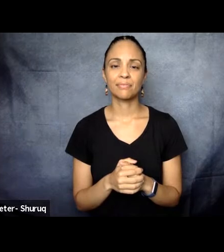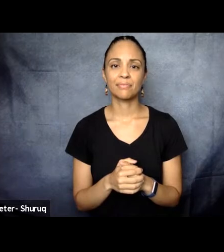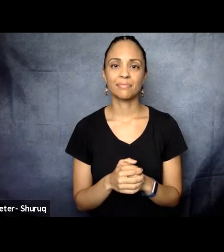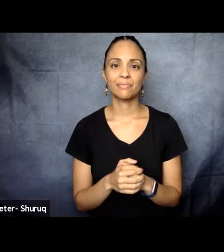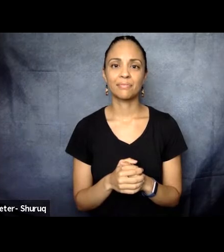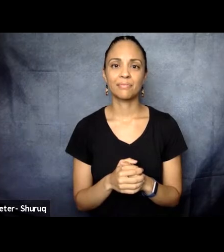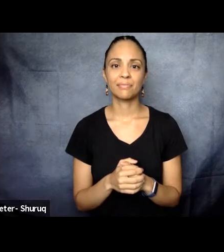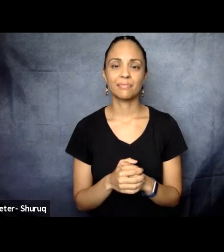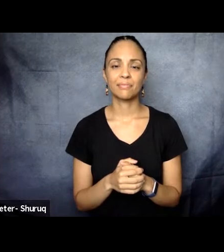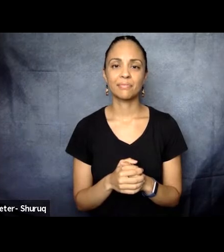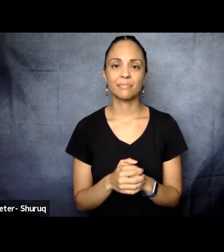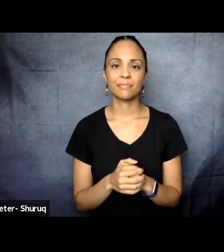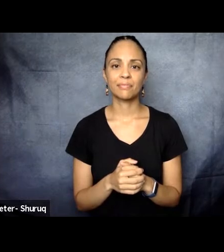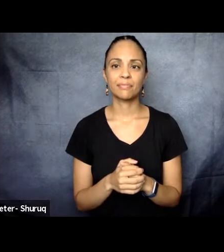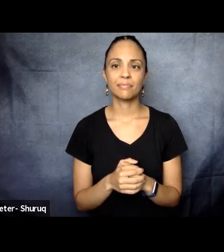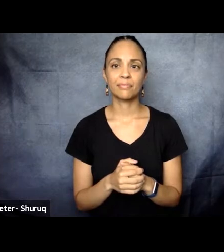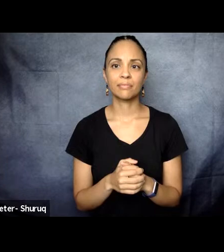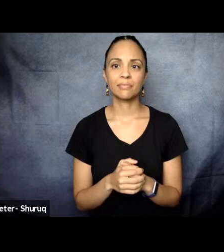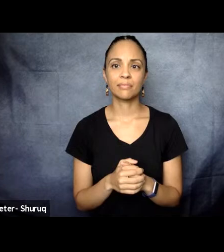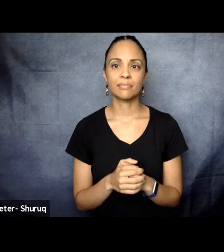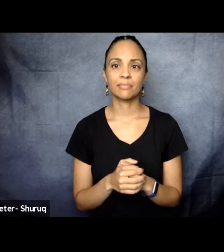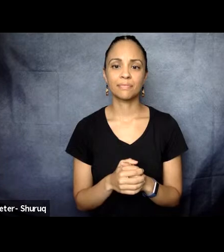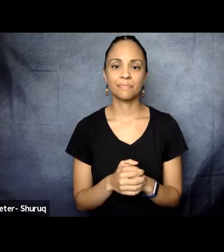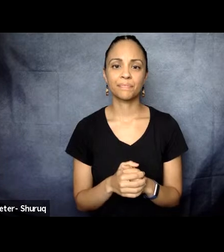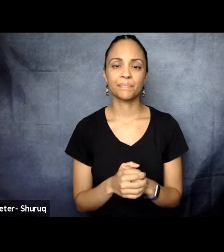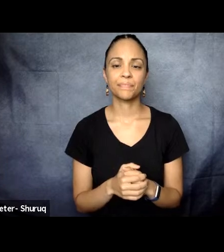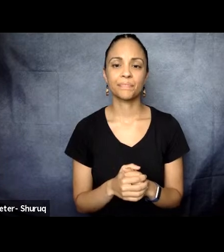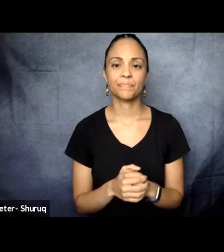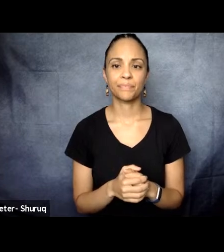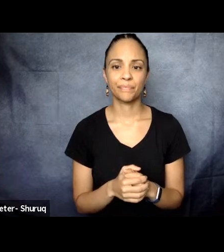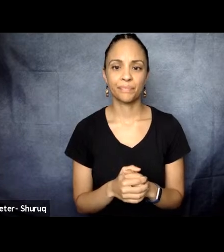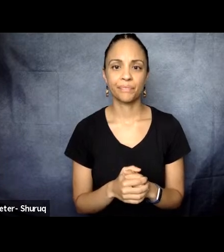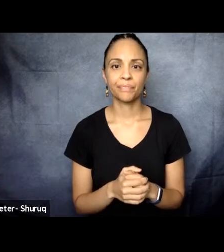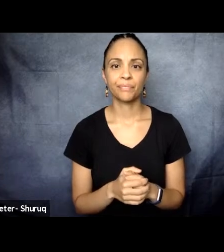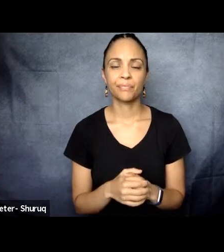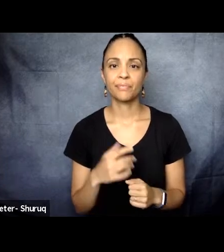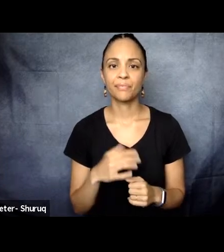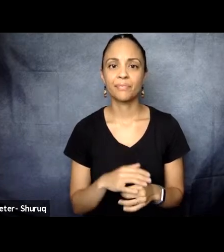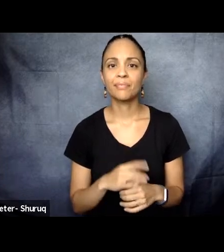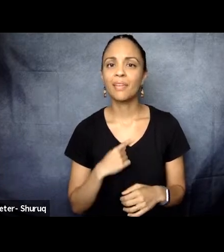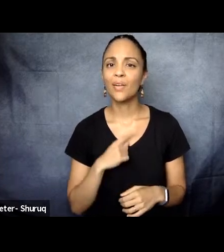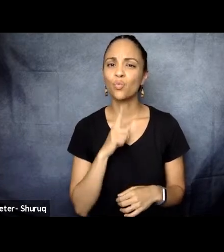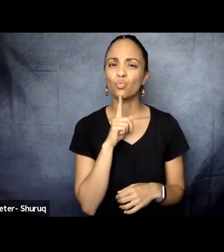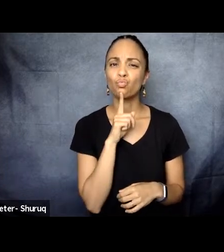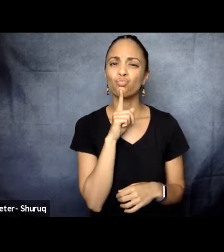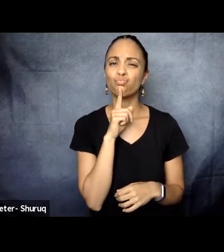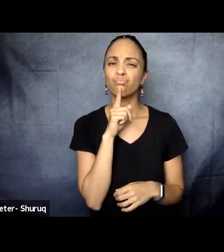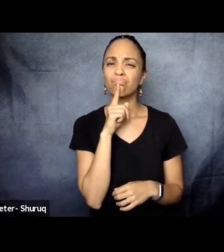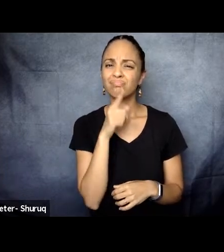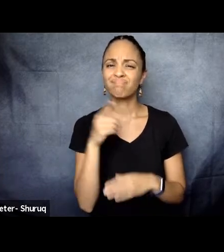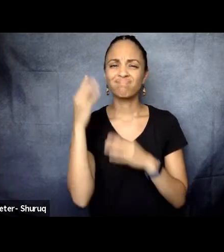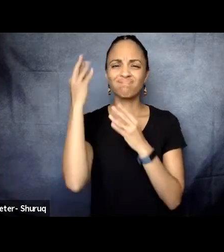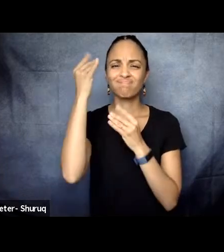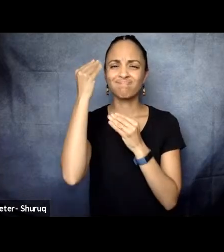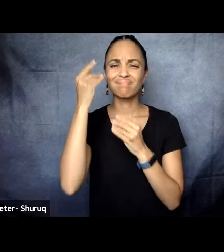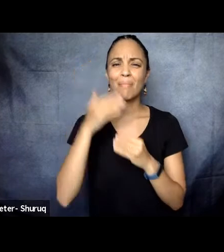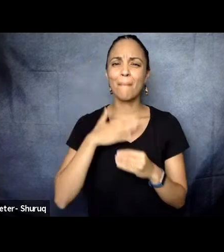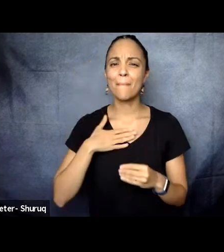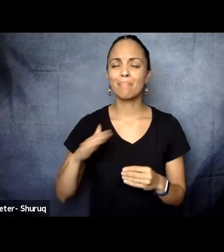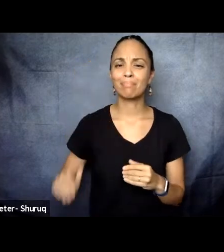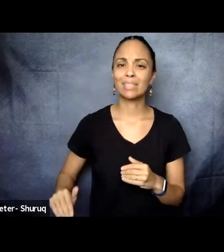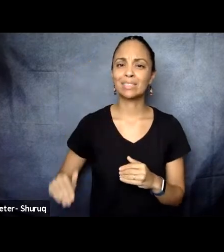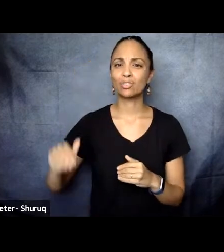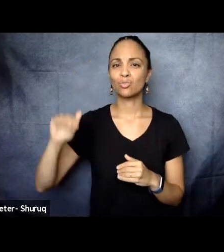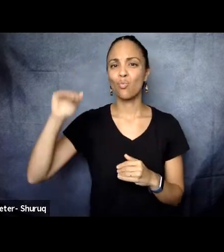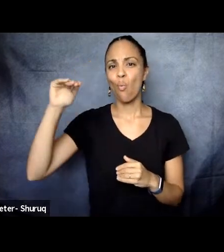idea of thinking about my childhood lately. Since I've been here, I've